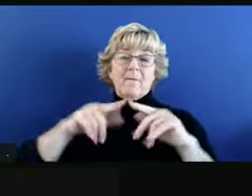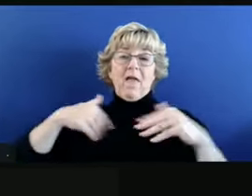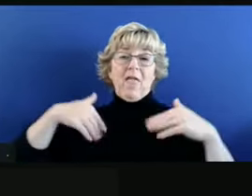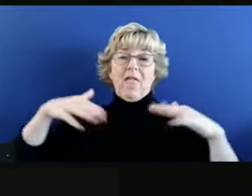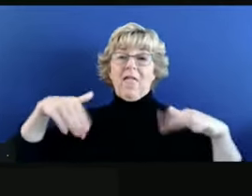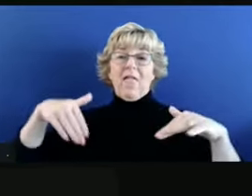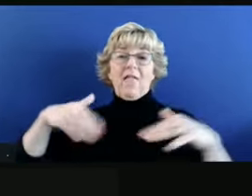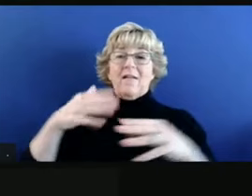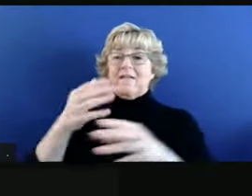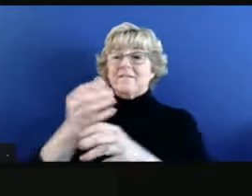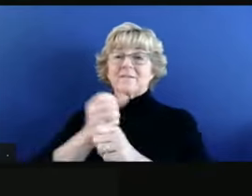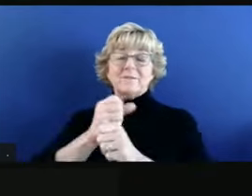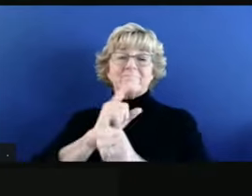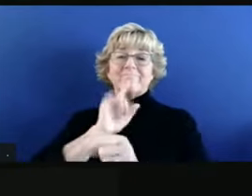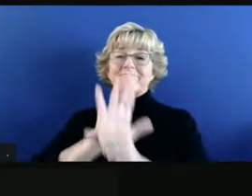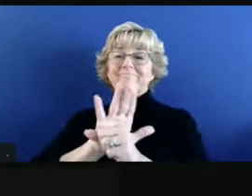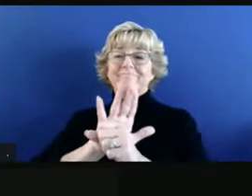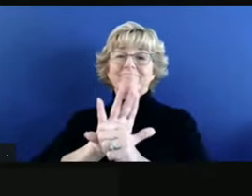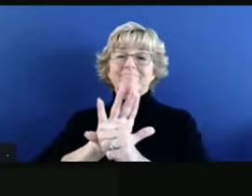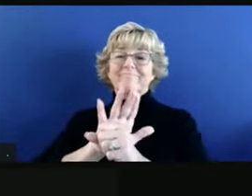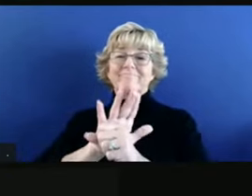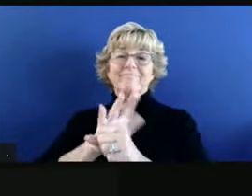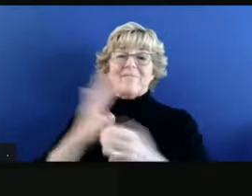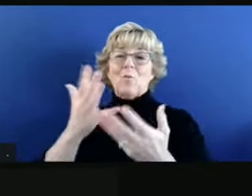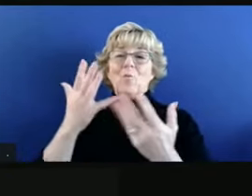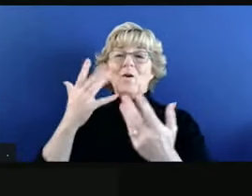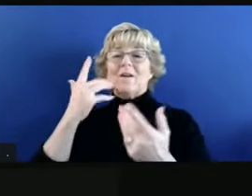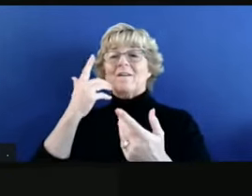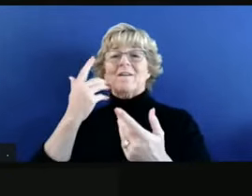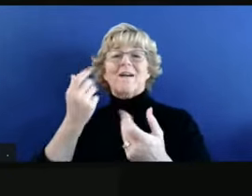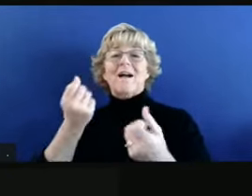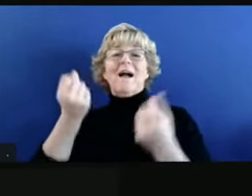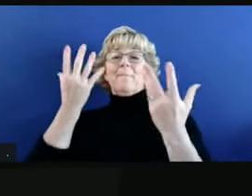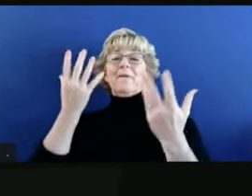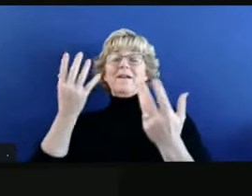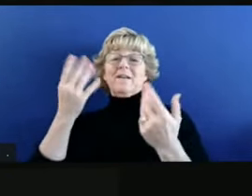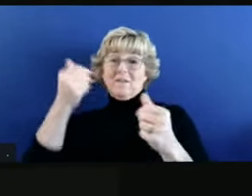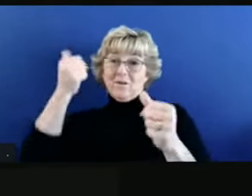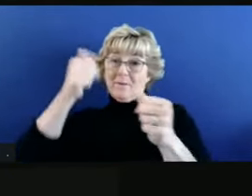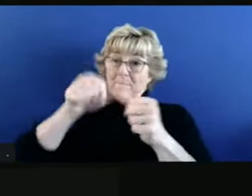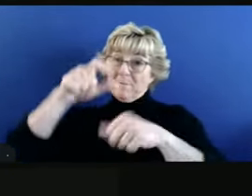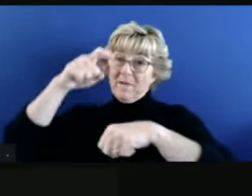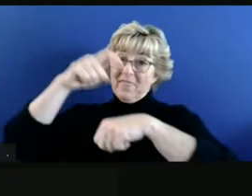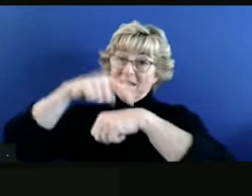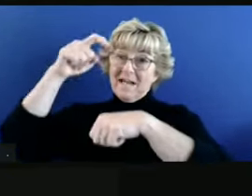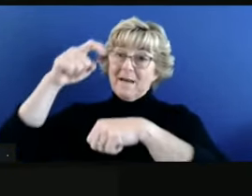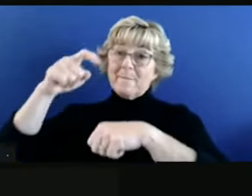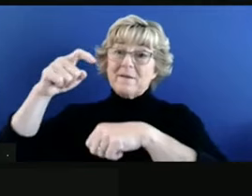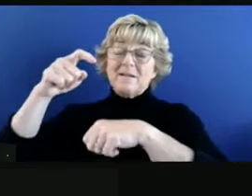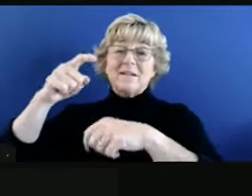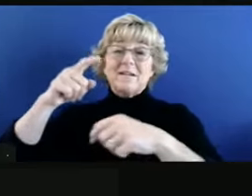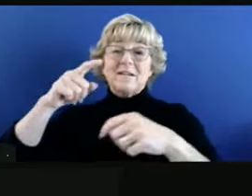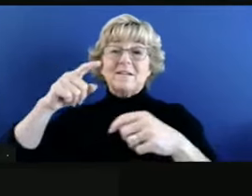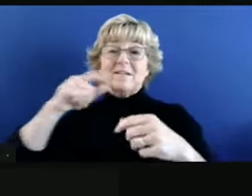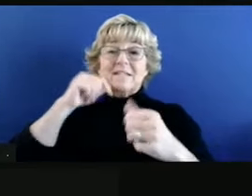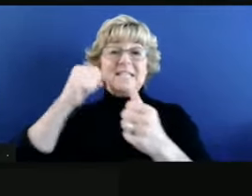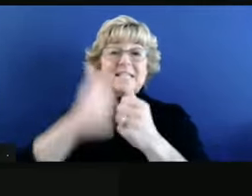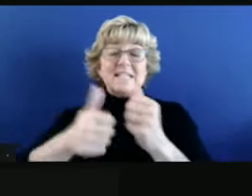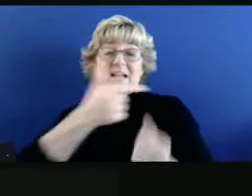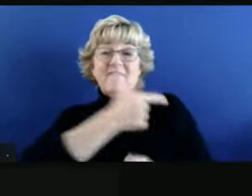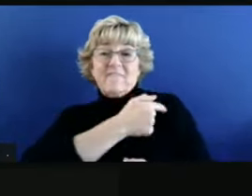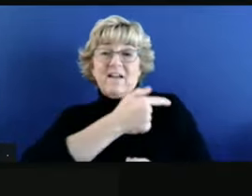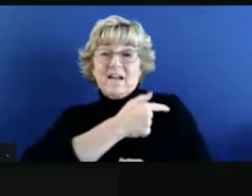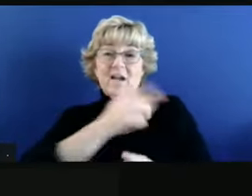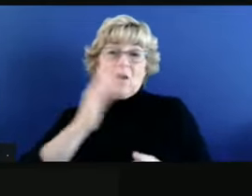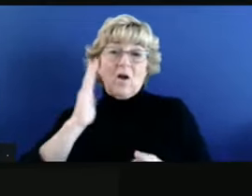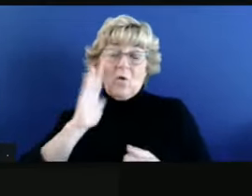a firm picture of what that looks like. And remember, the timing is going to be important. Not each of these vaccines